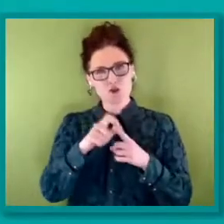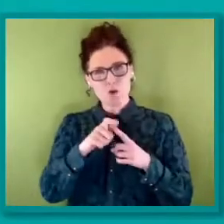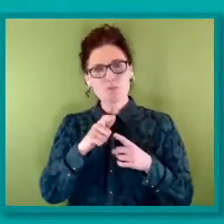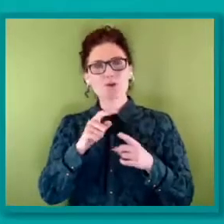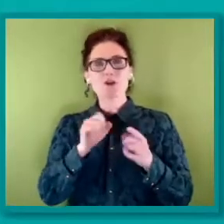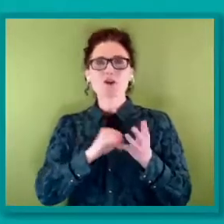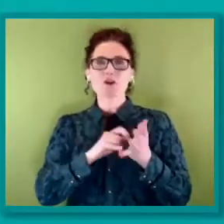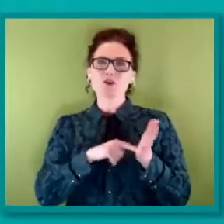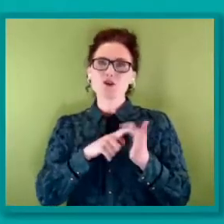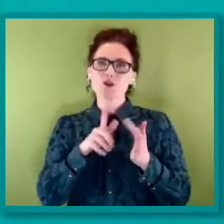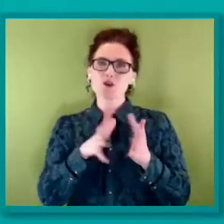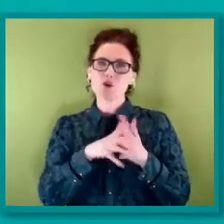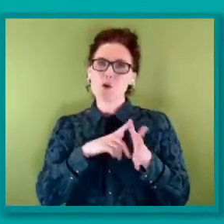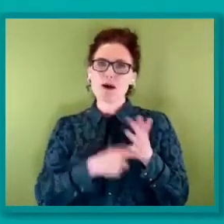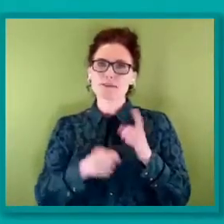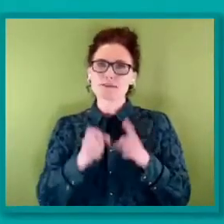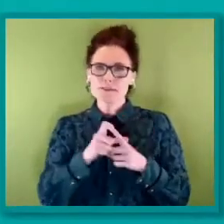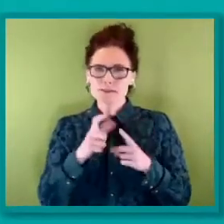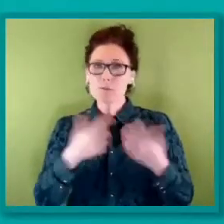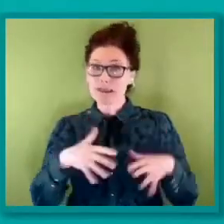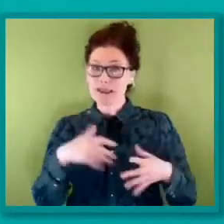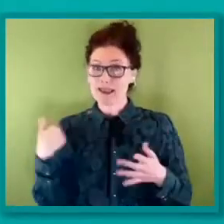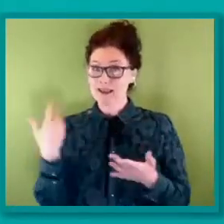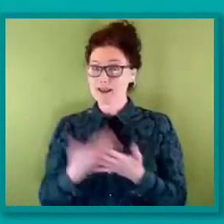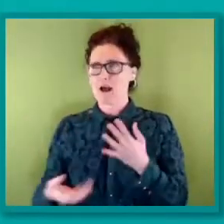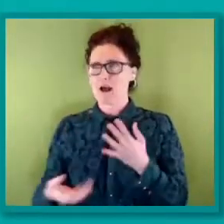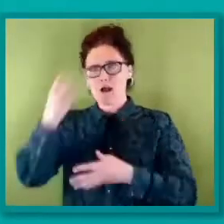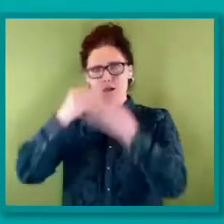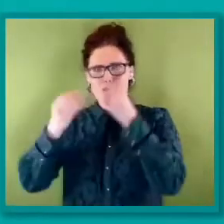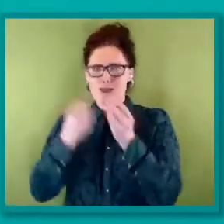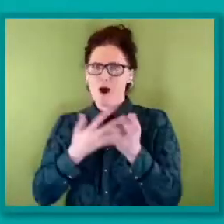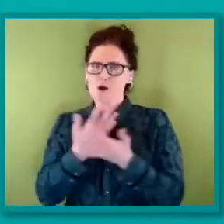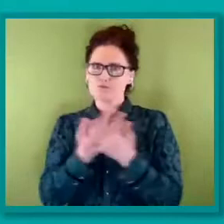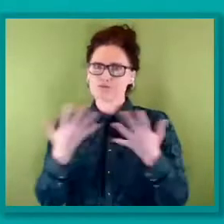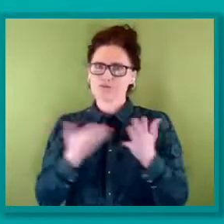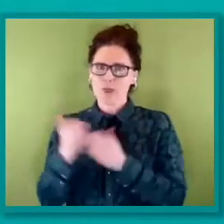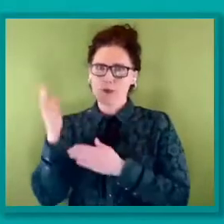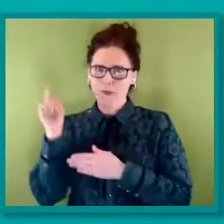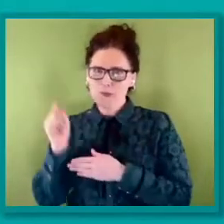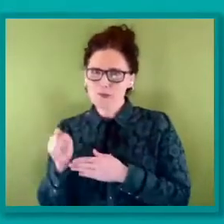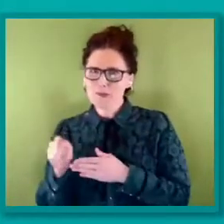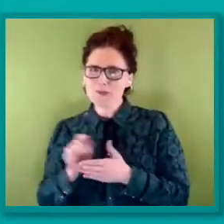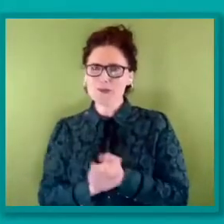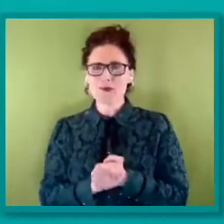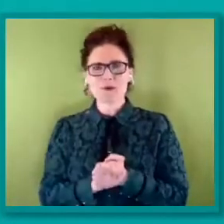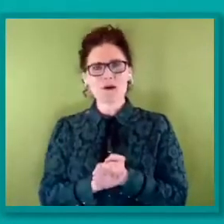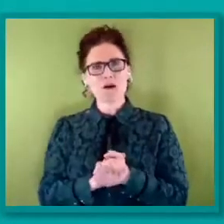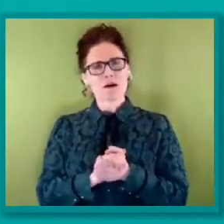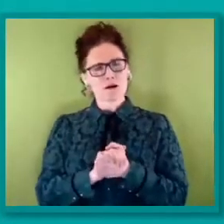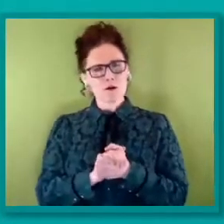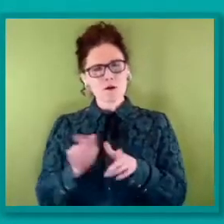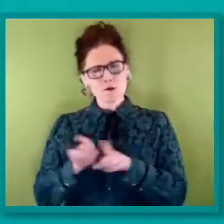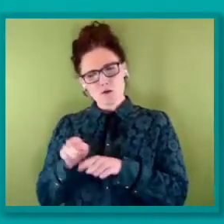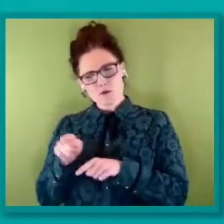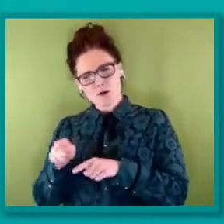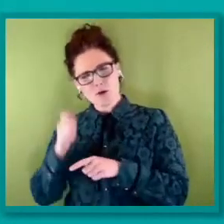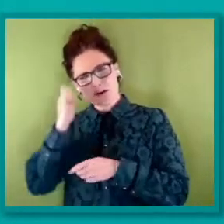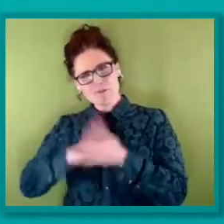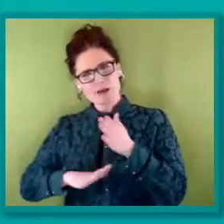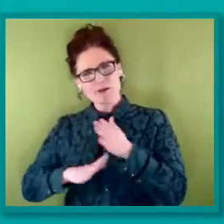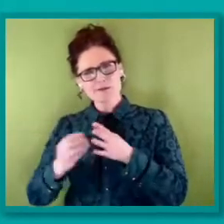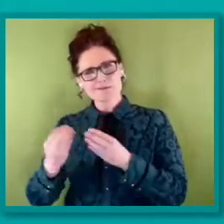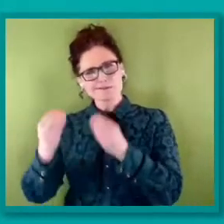And it taught me a lot about really how to be a leader, but also how to organize